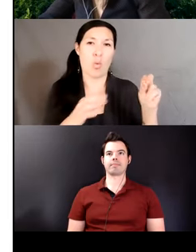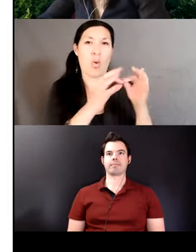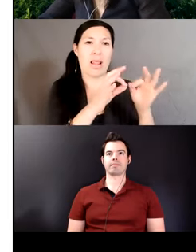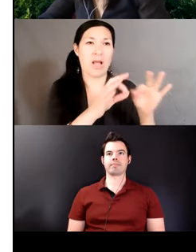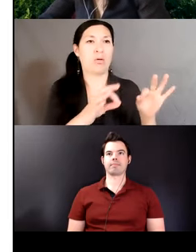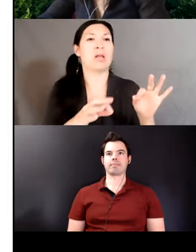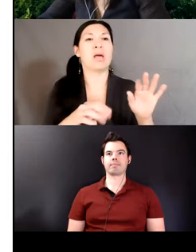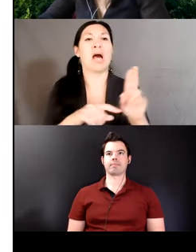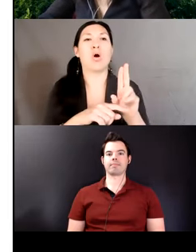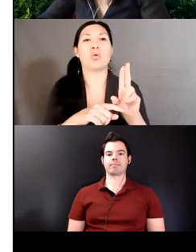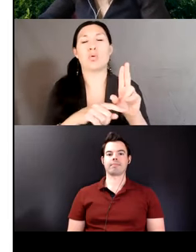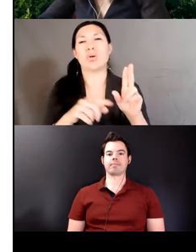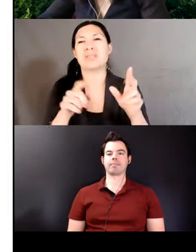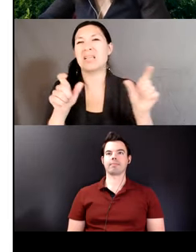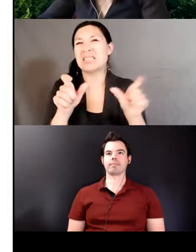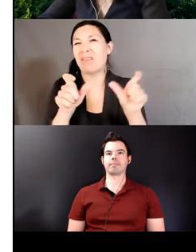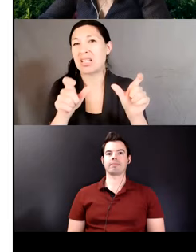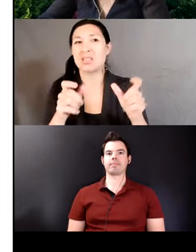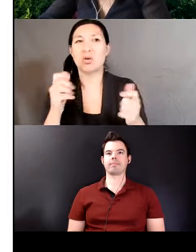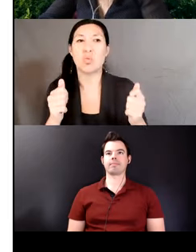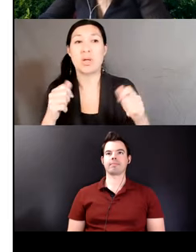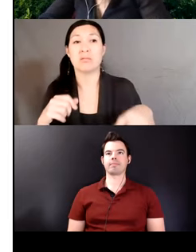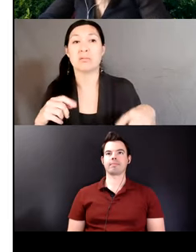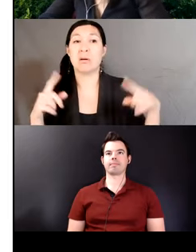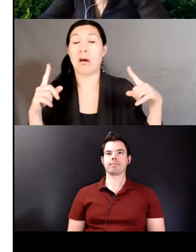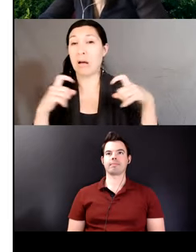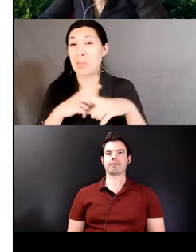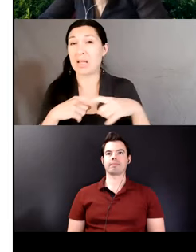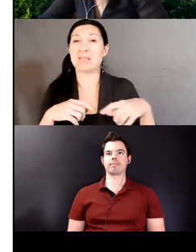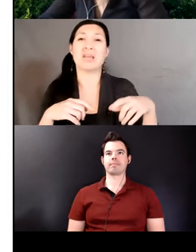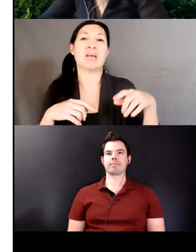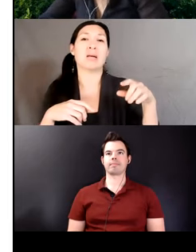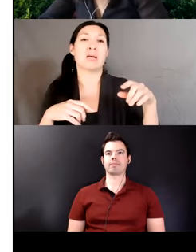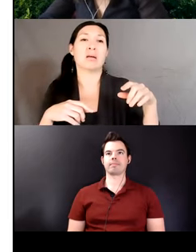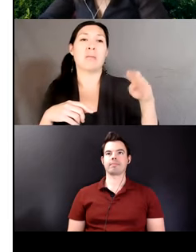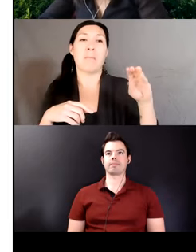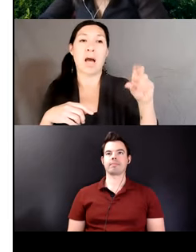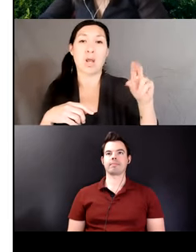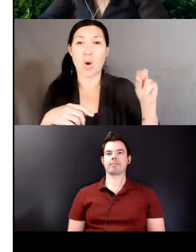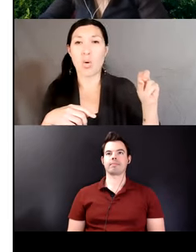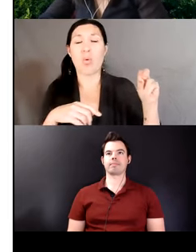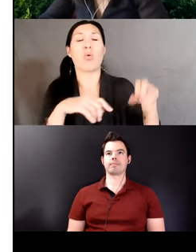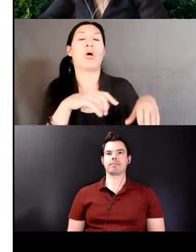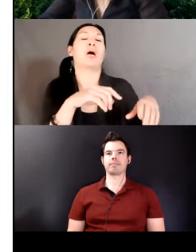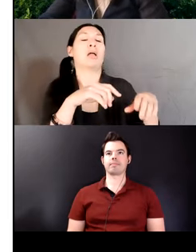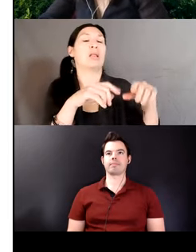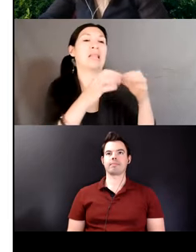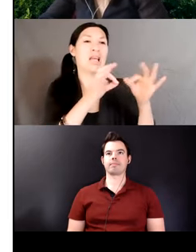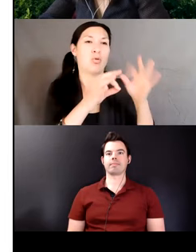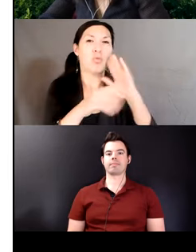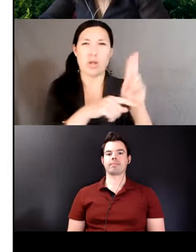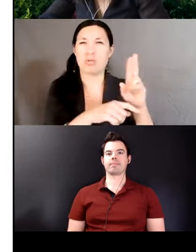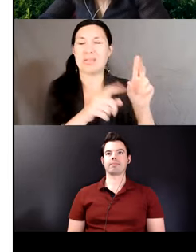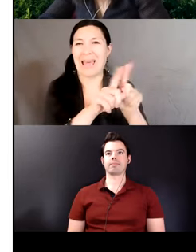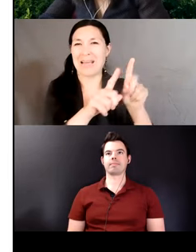system of complex suffixes to convey additional meanings such as the ichtic the implication of the